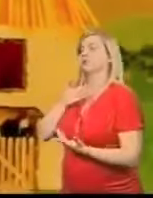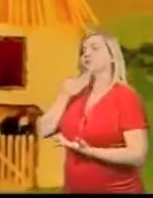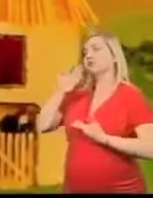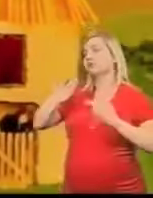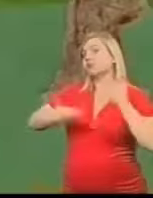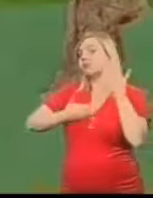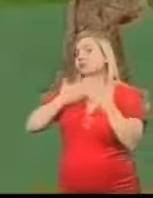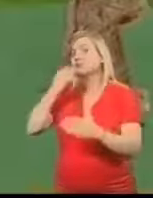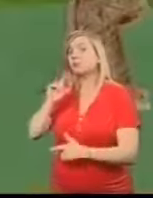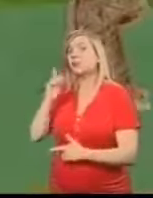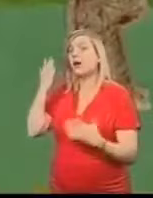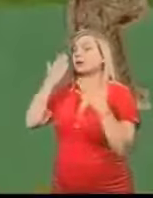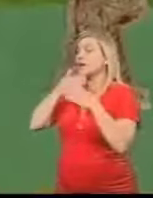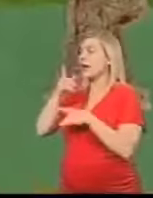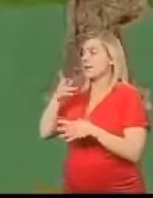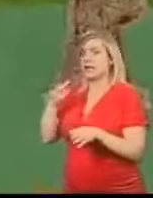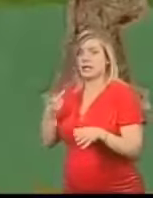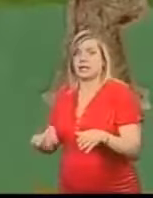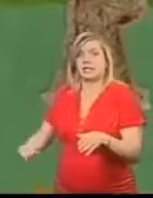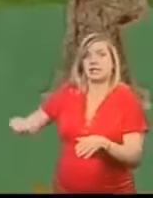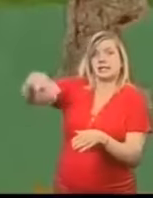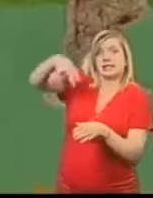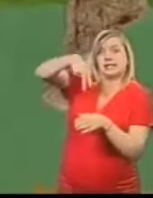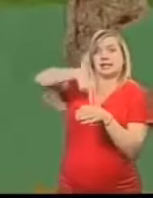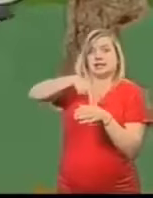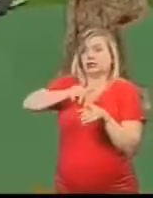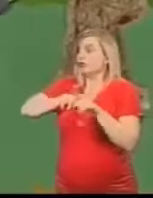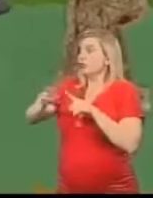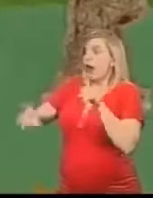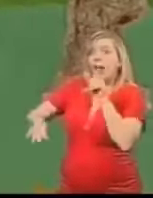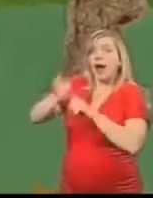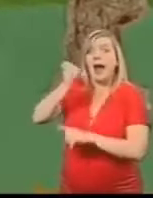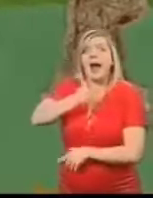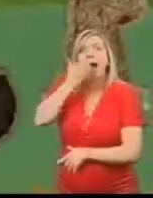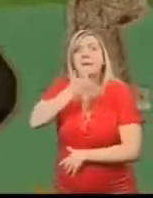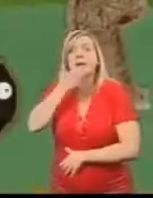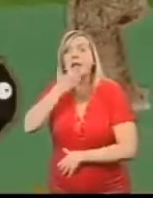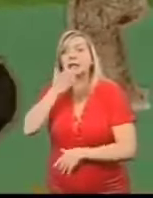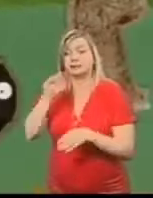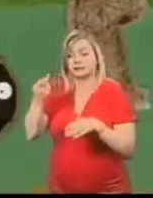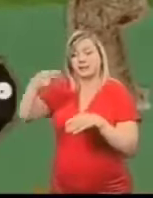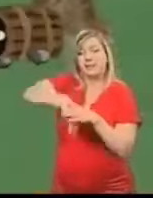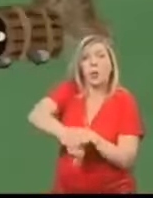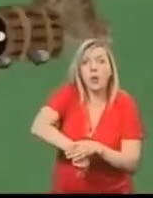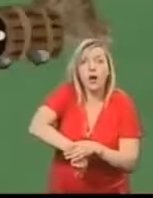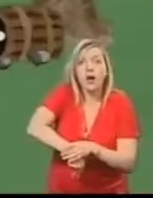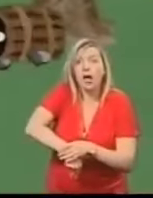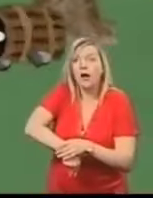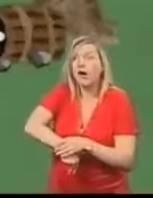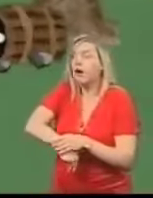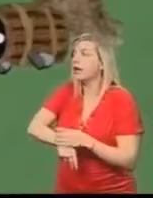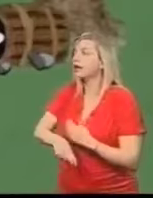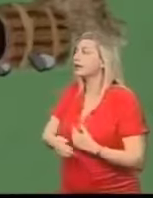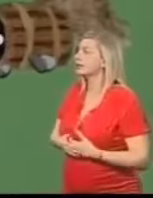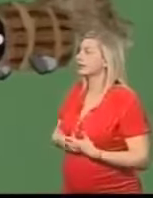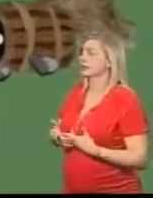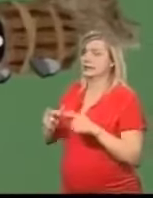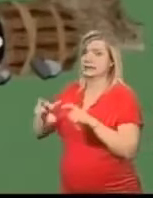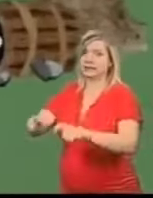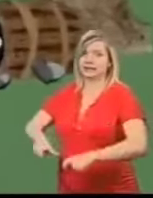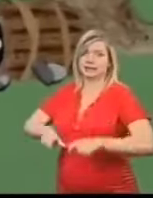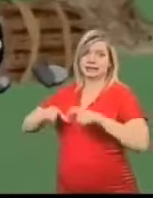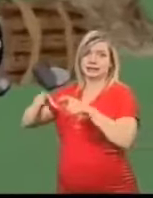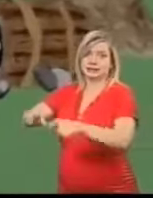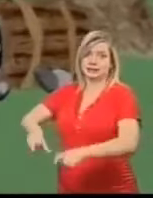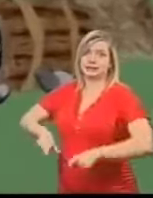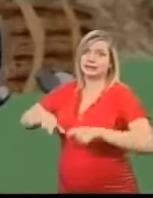How one night He stood on a barrel To try and reach some tasty apples And fell through the lid He's been there ever since